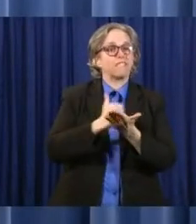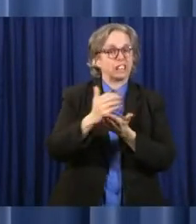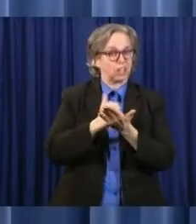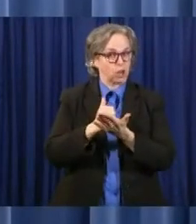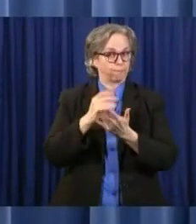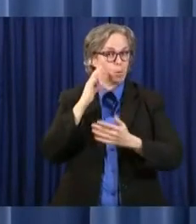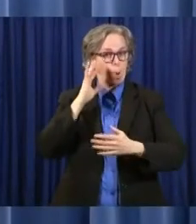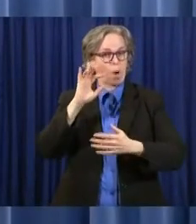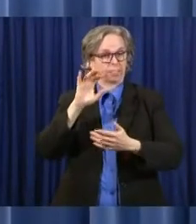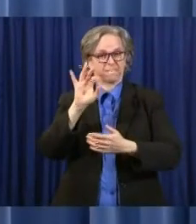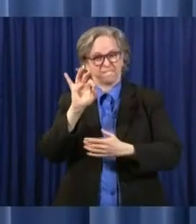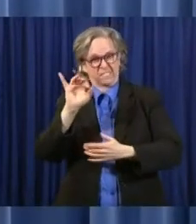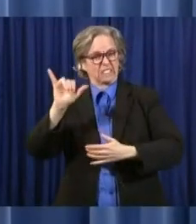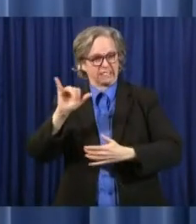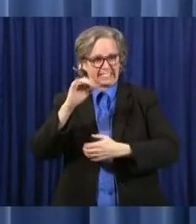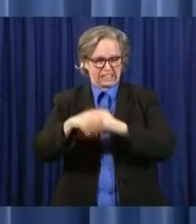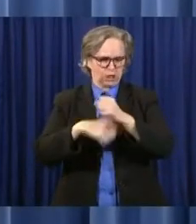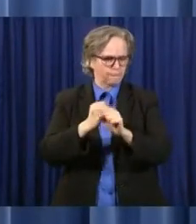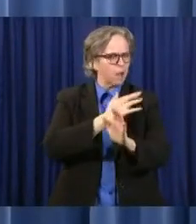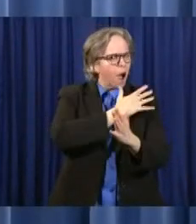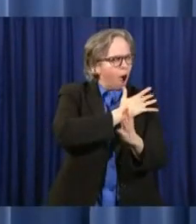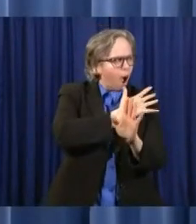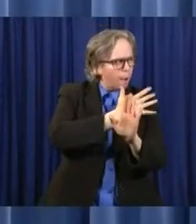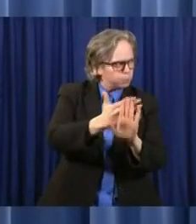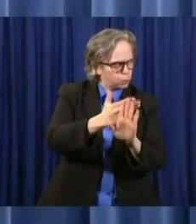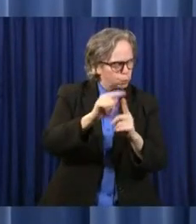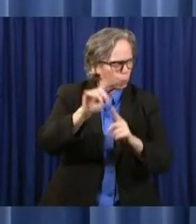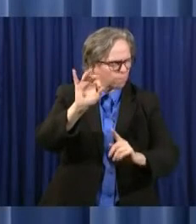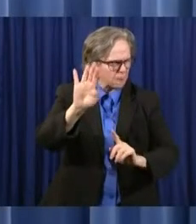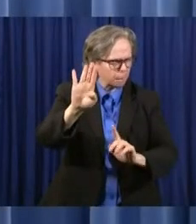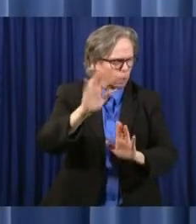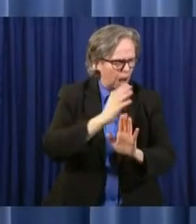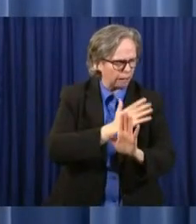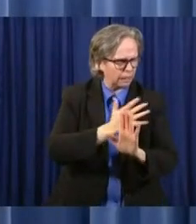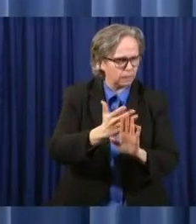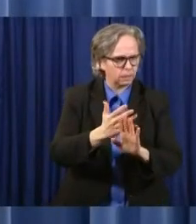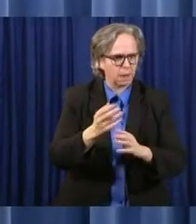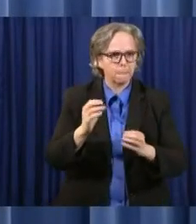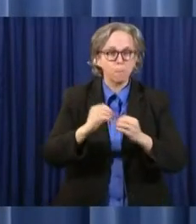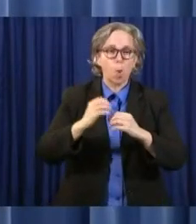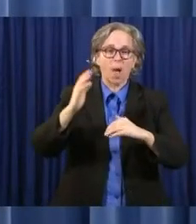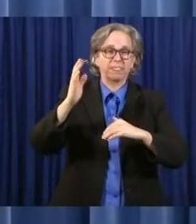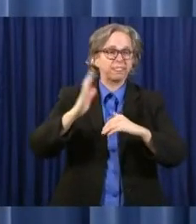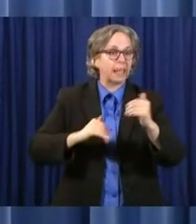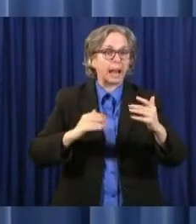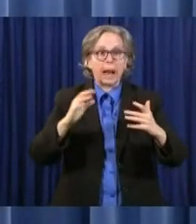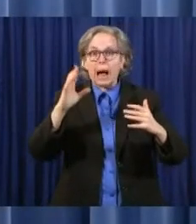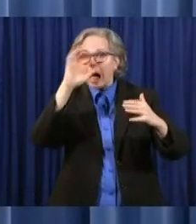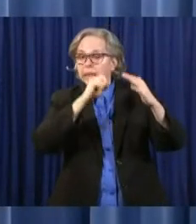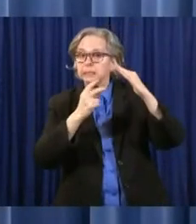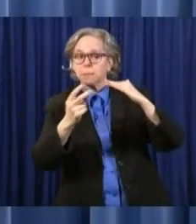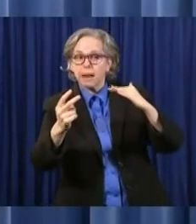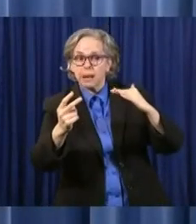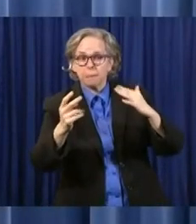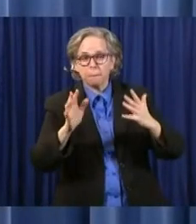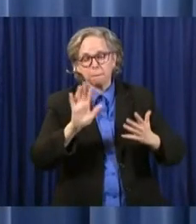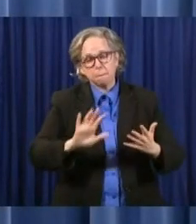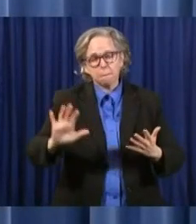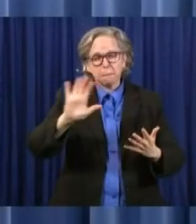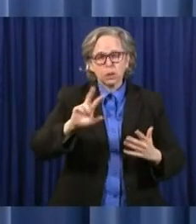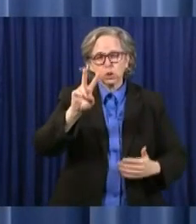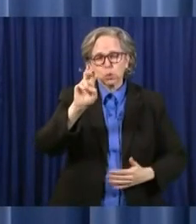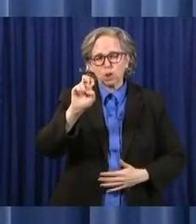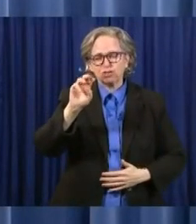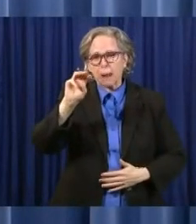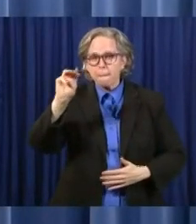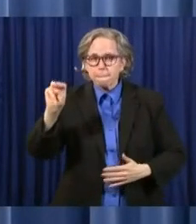that point were ahead of estimates by over $200 million. That